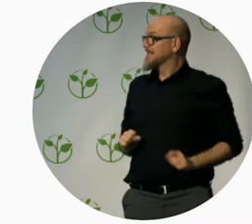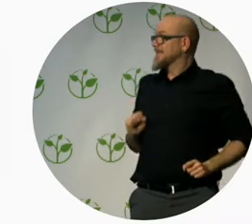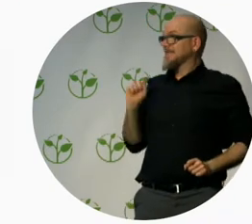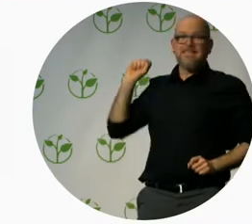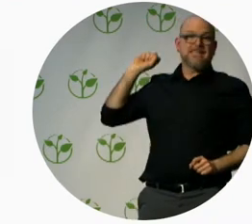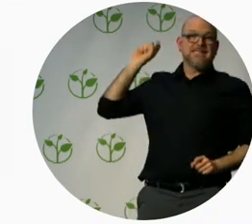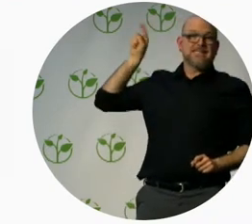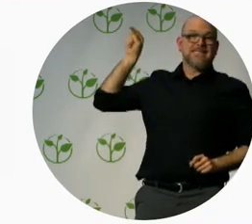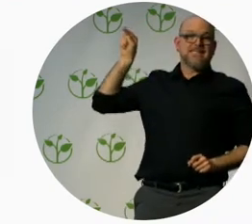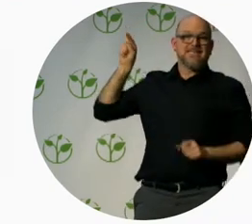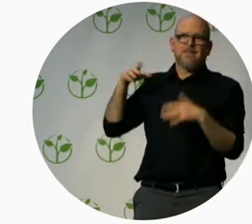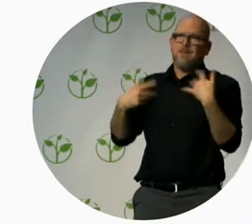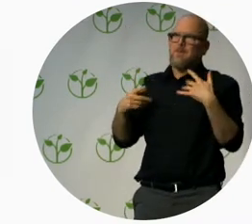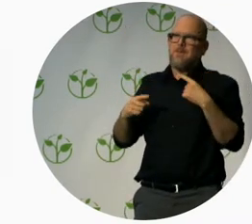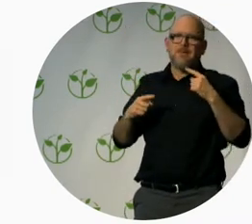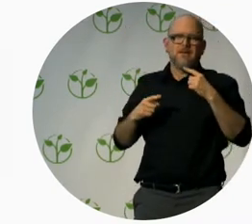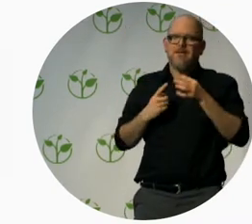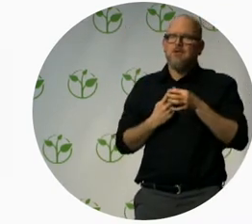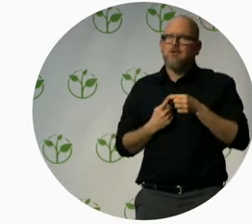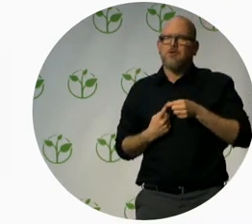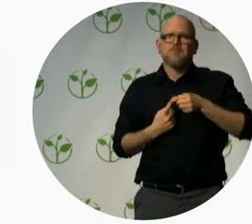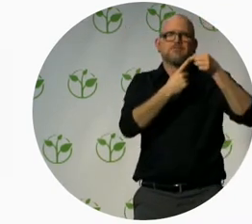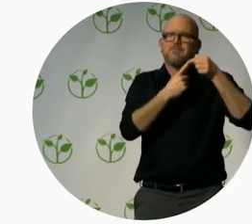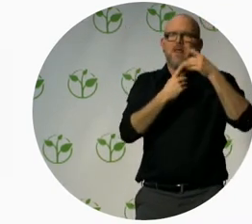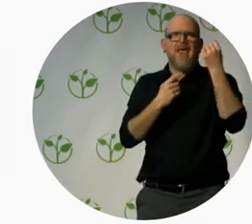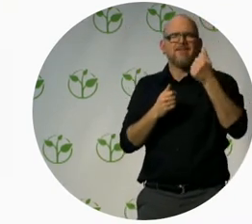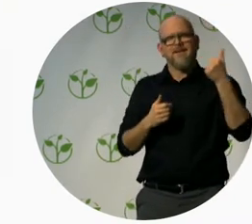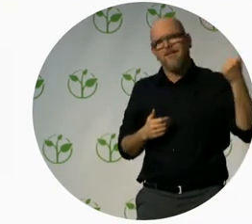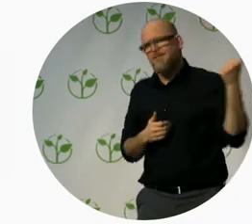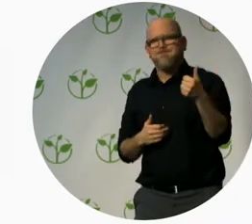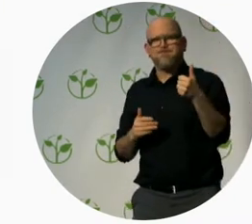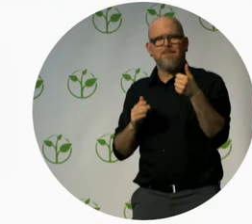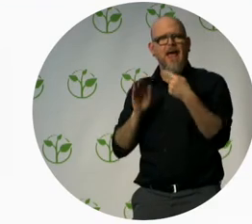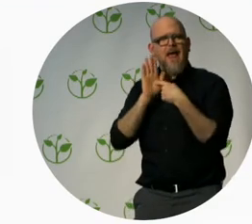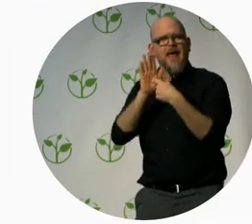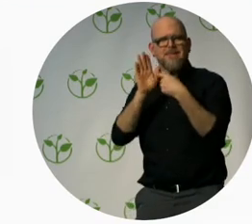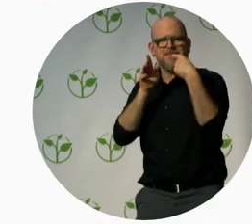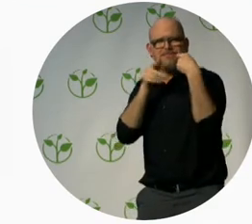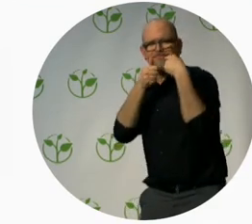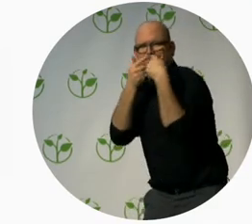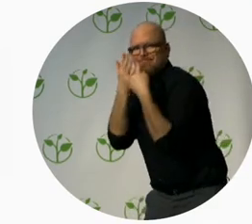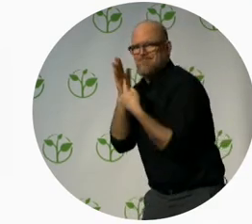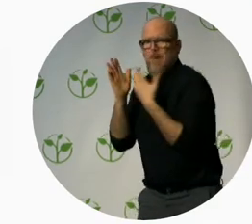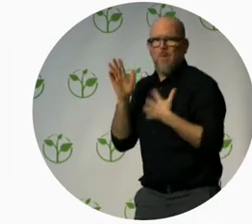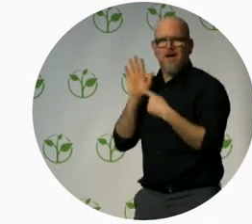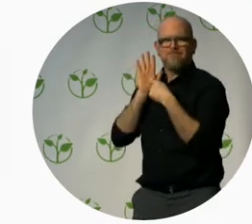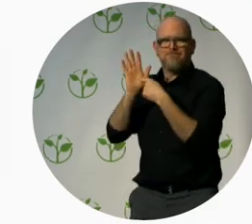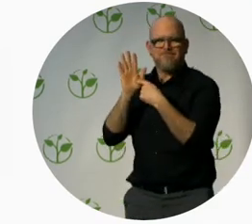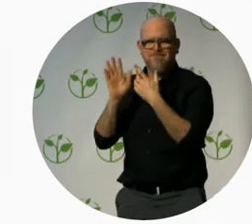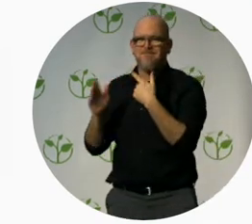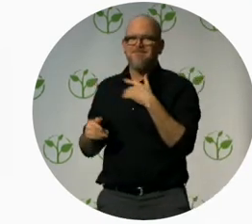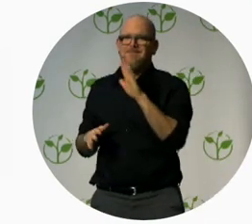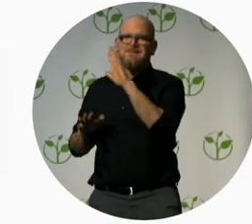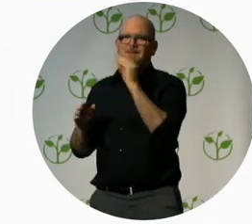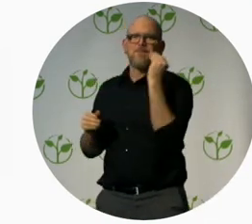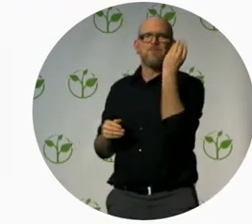and I've got to say to you, for those of us who know Xero very well, is our friends in Access Israel. And it is wonderful to finally